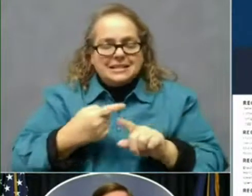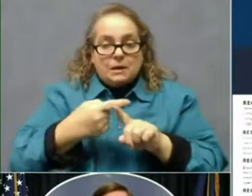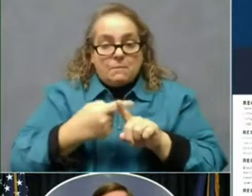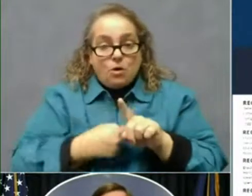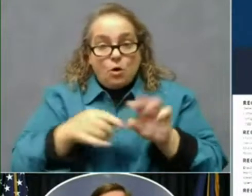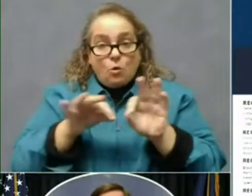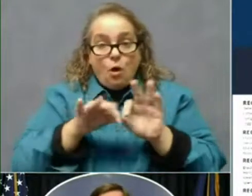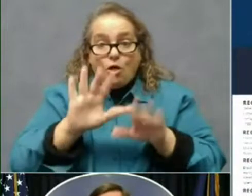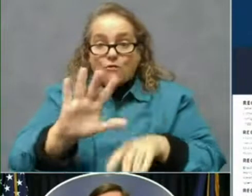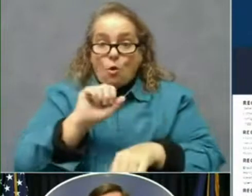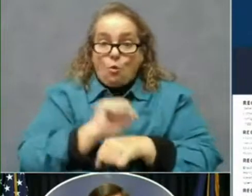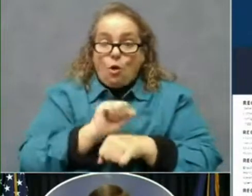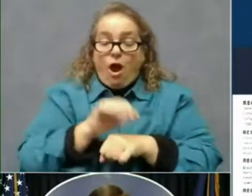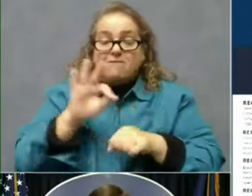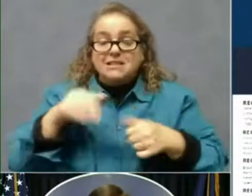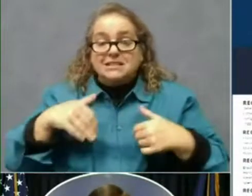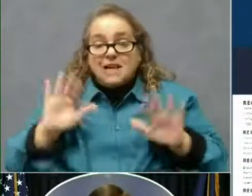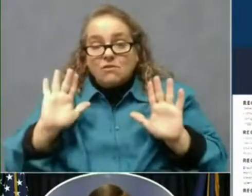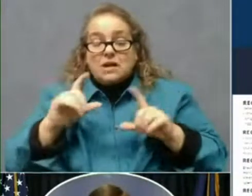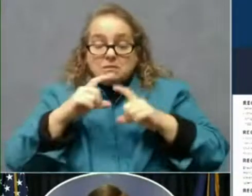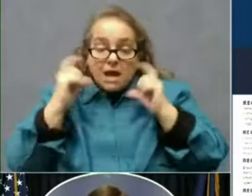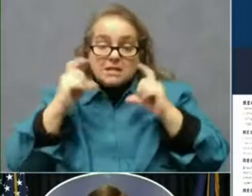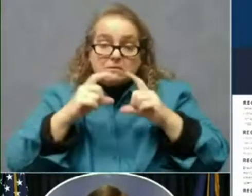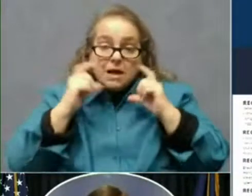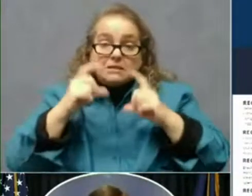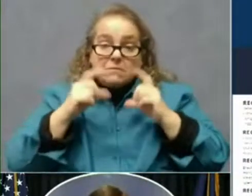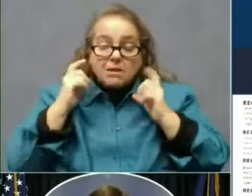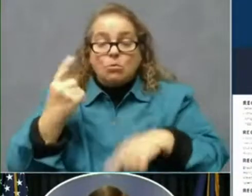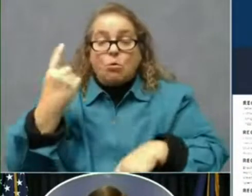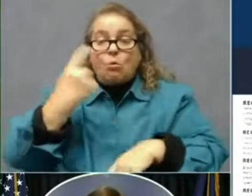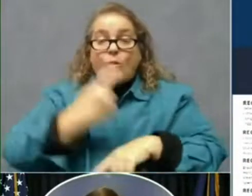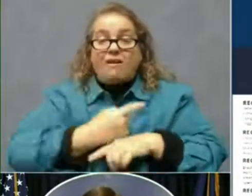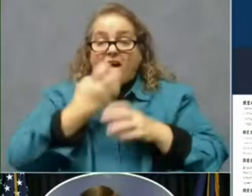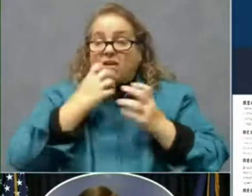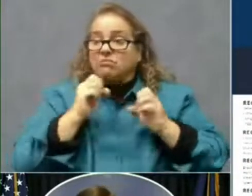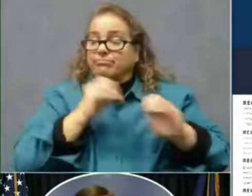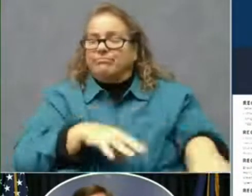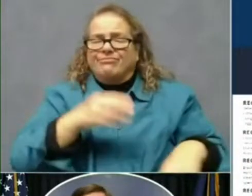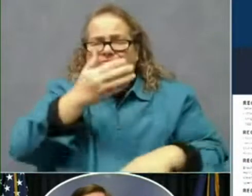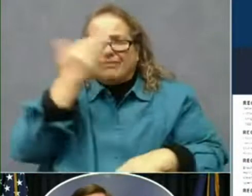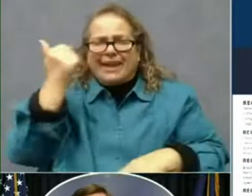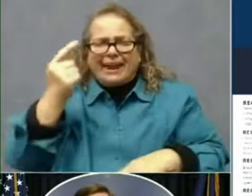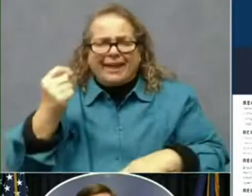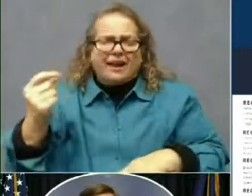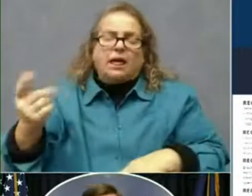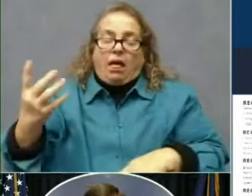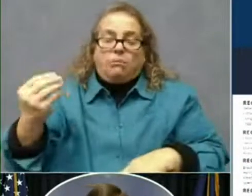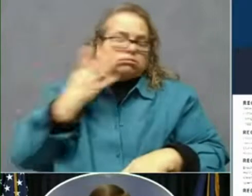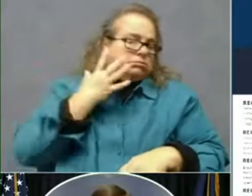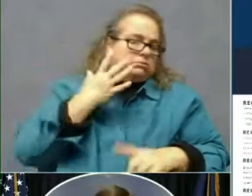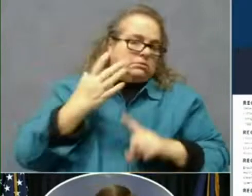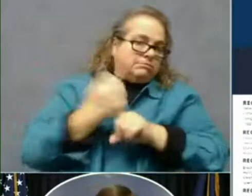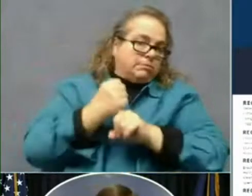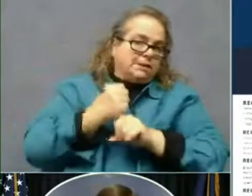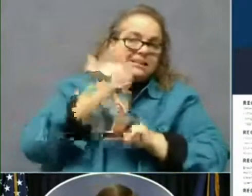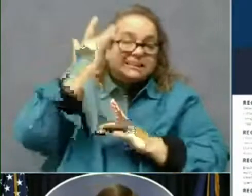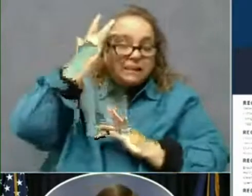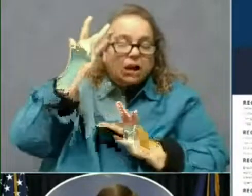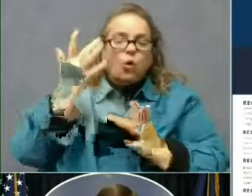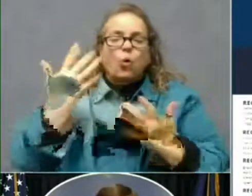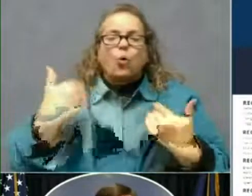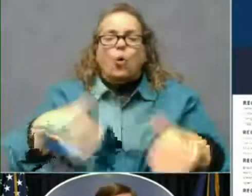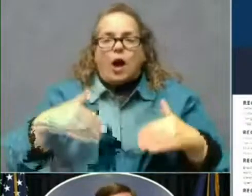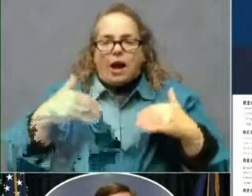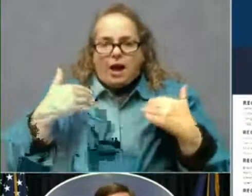wiped out pretty quickly. So let's remember that and make sure that we continue to do the things each and every day that we need to